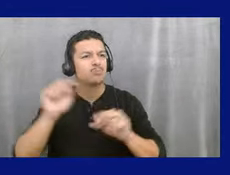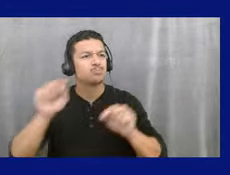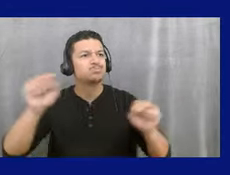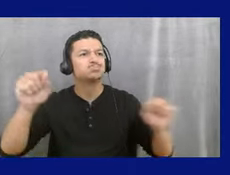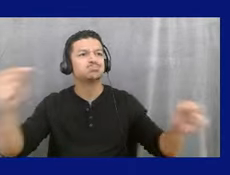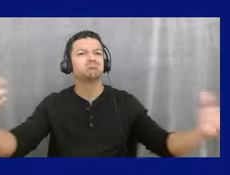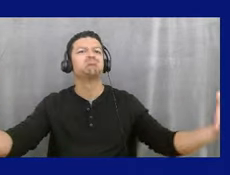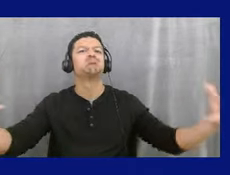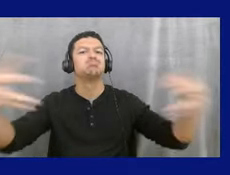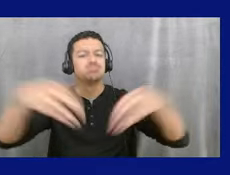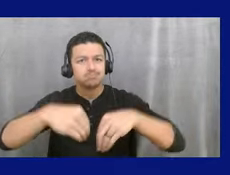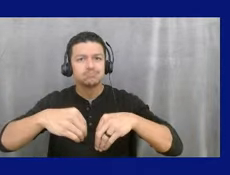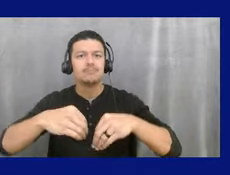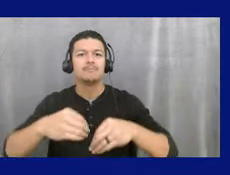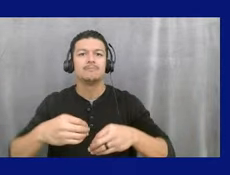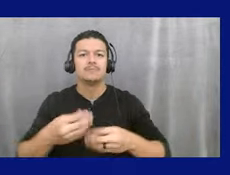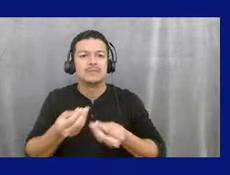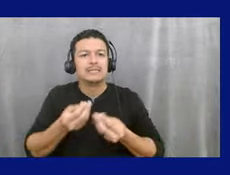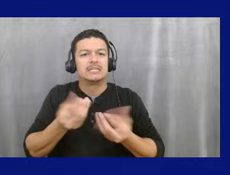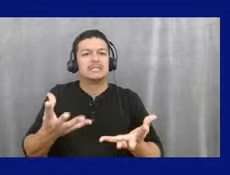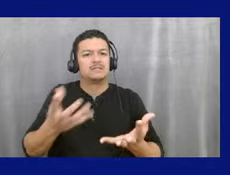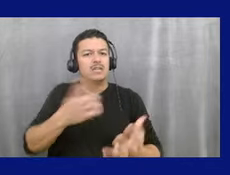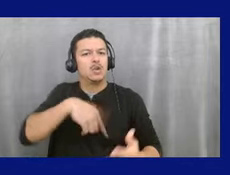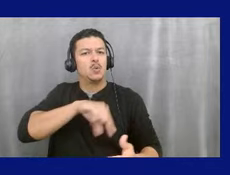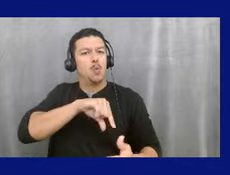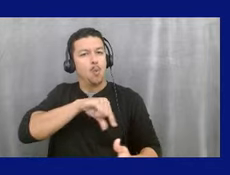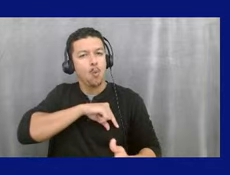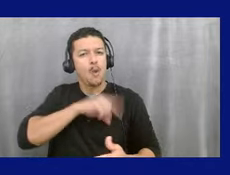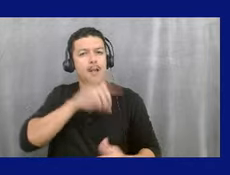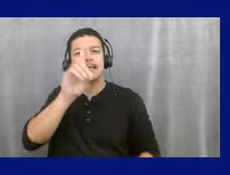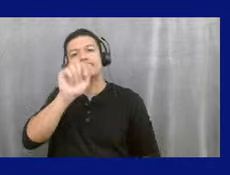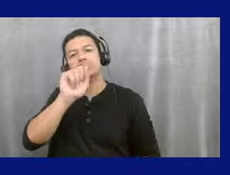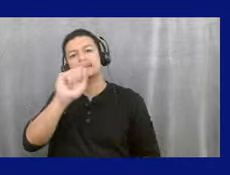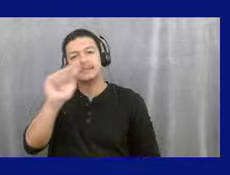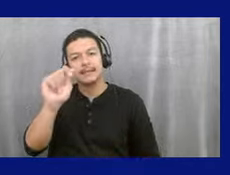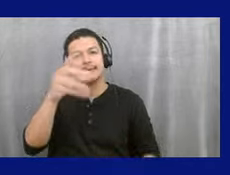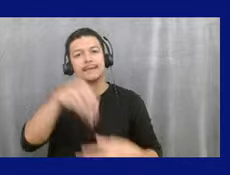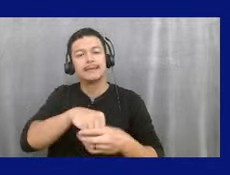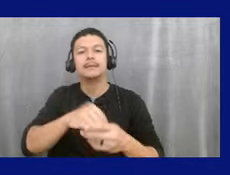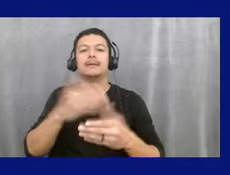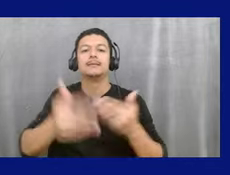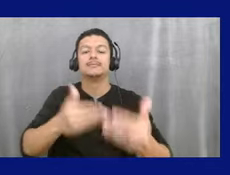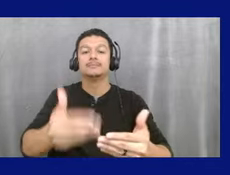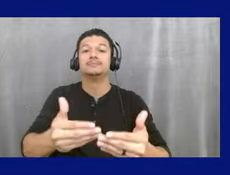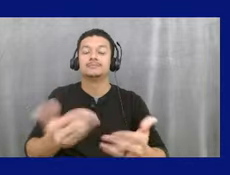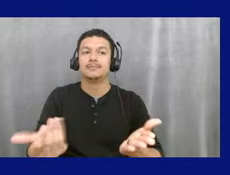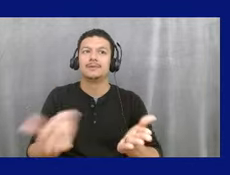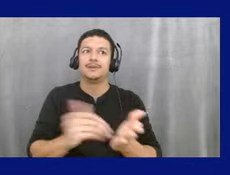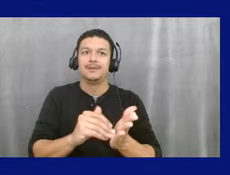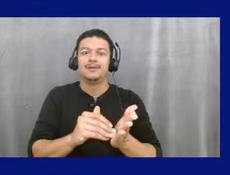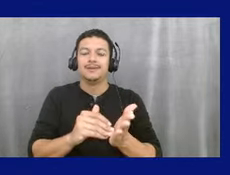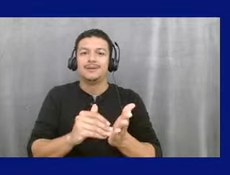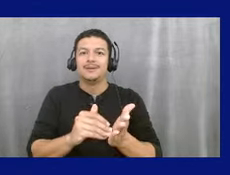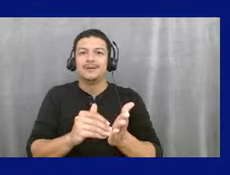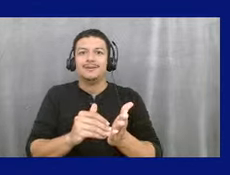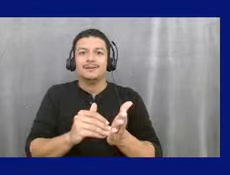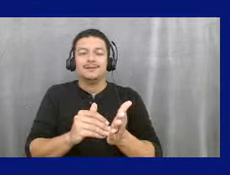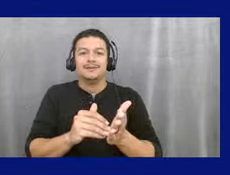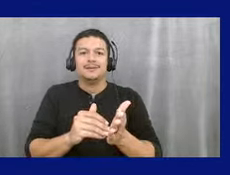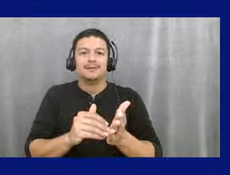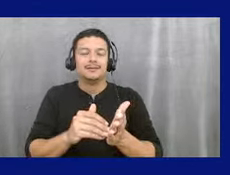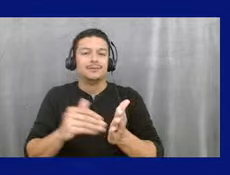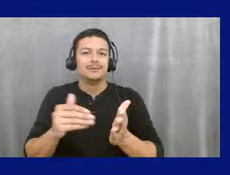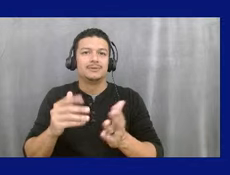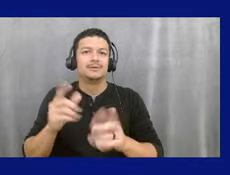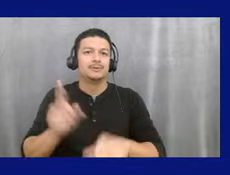provide that qualitative data, um, into the process. So, um, we're in the, again, we're, it's been a long time